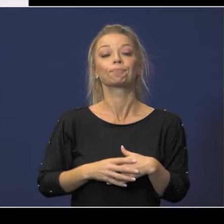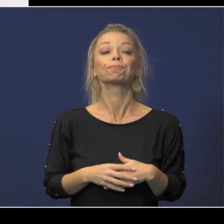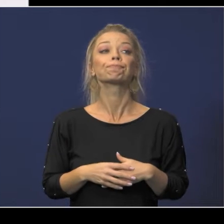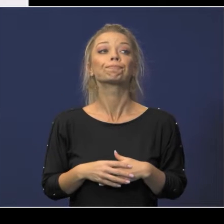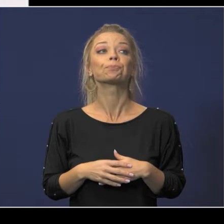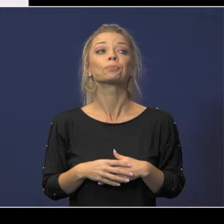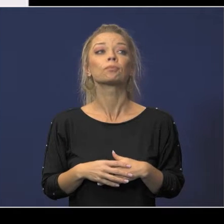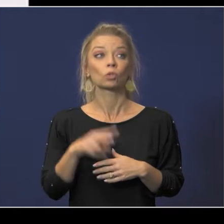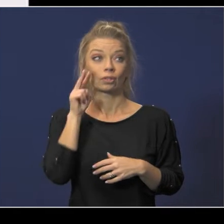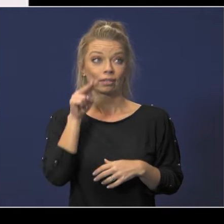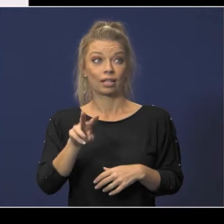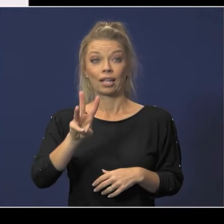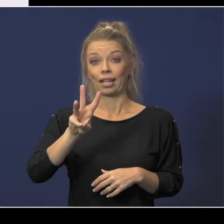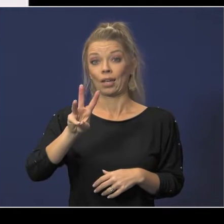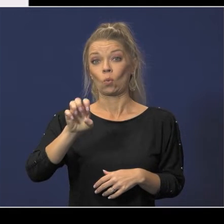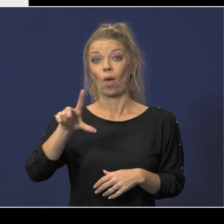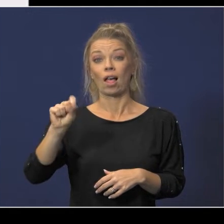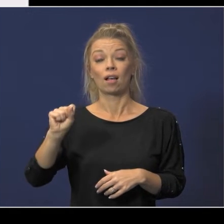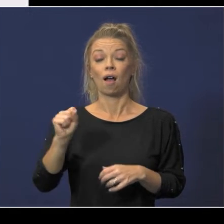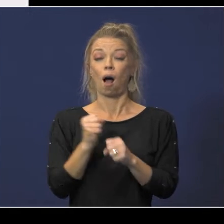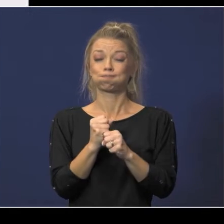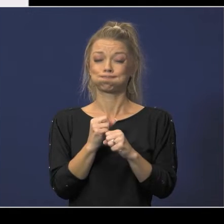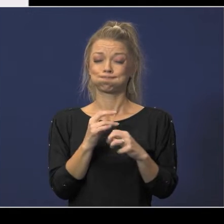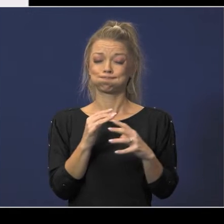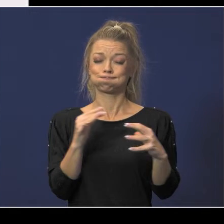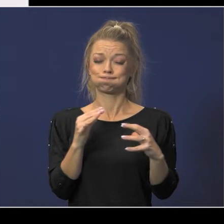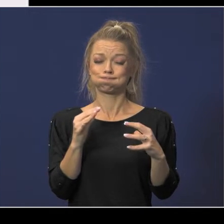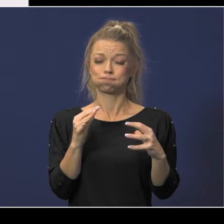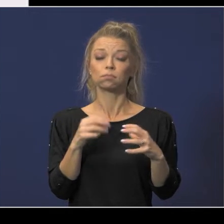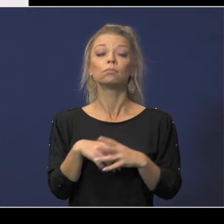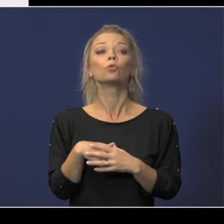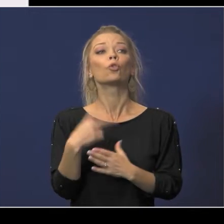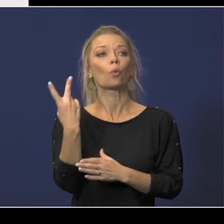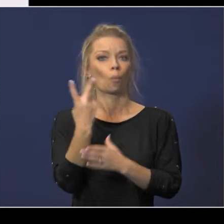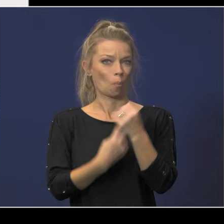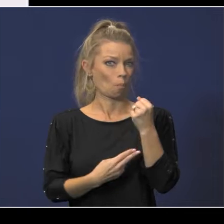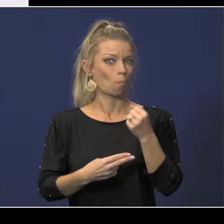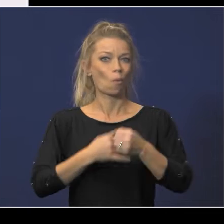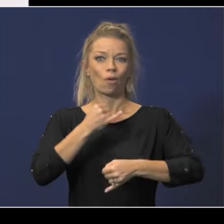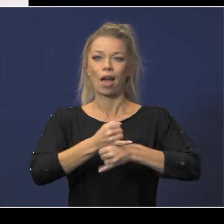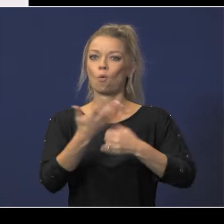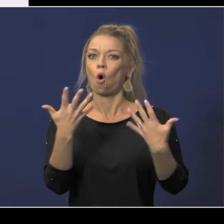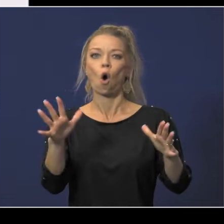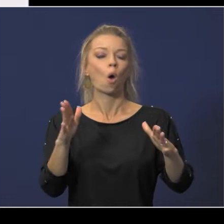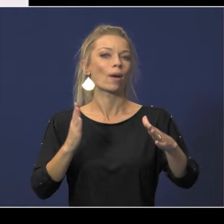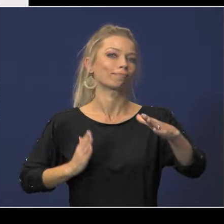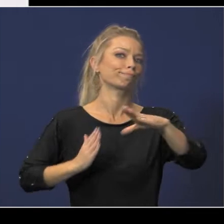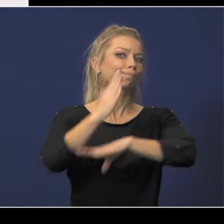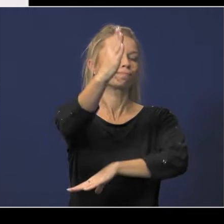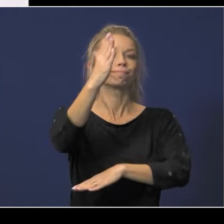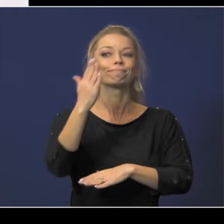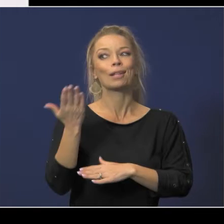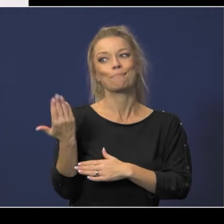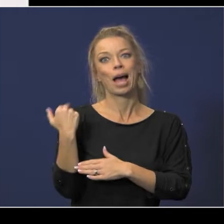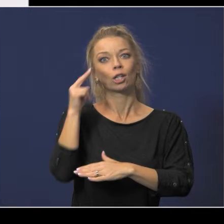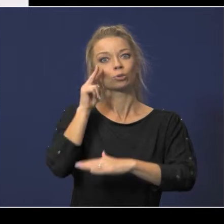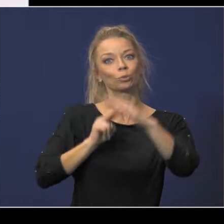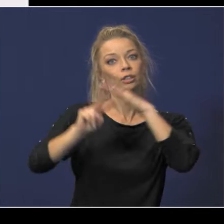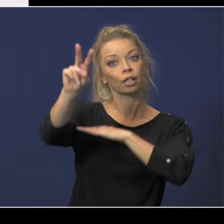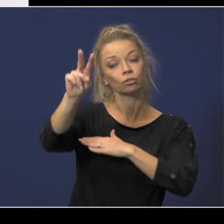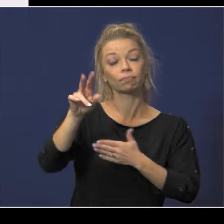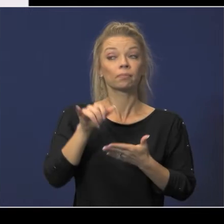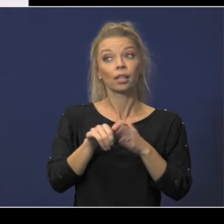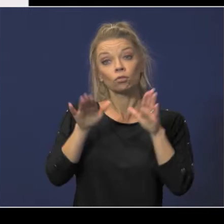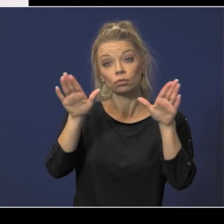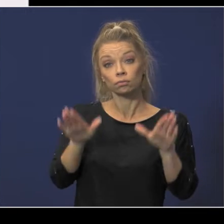can see wells is busting at the seams and both campuses have already exceeded passes projections which to us is is awesome